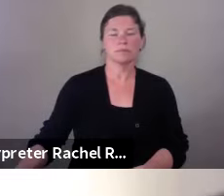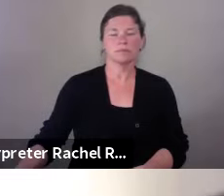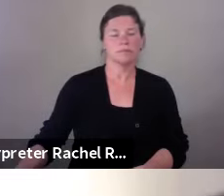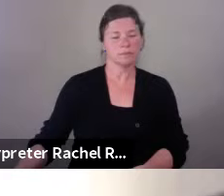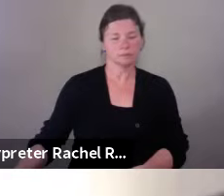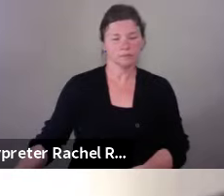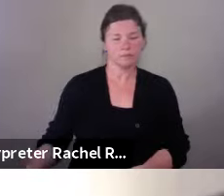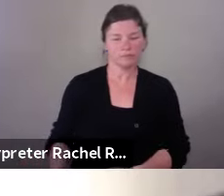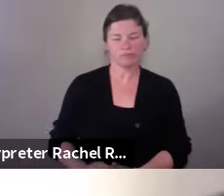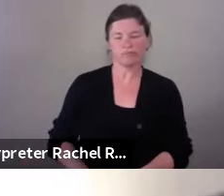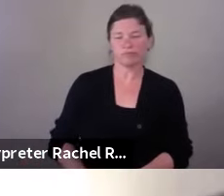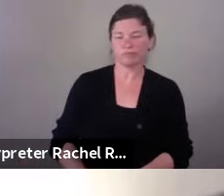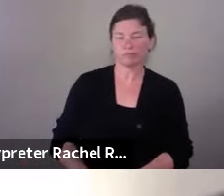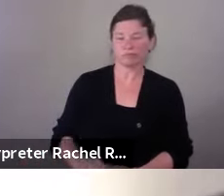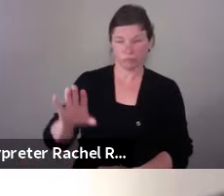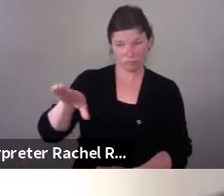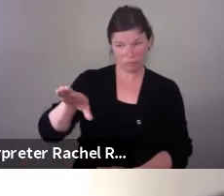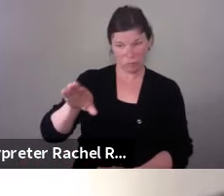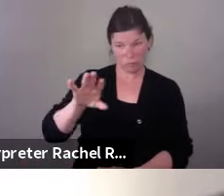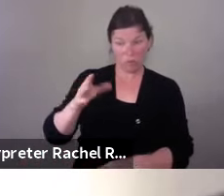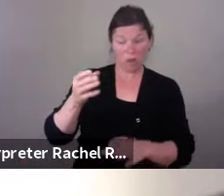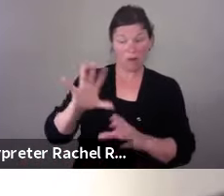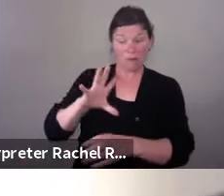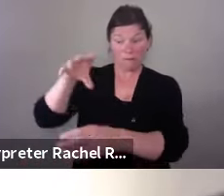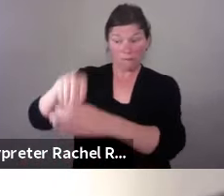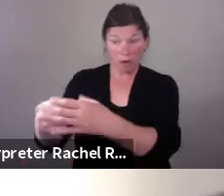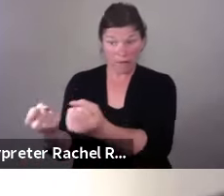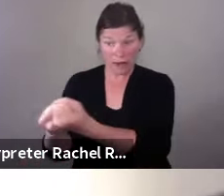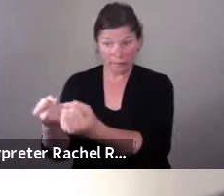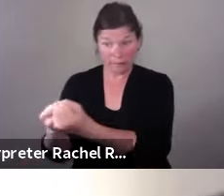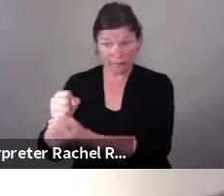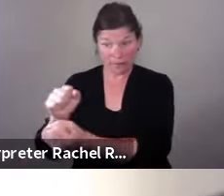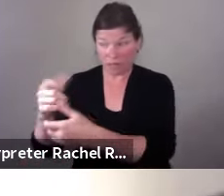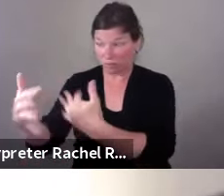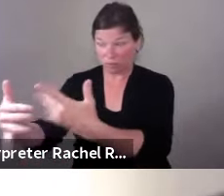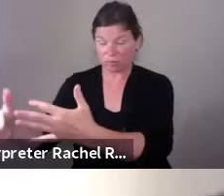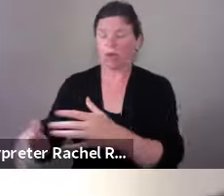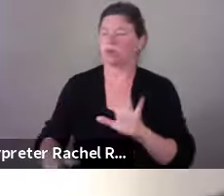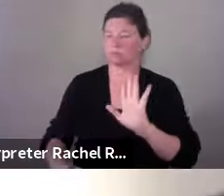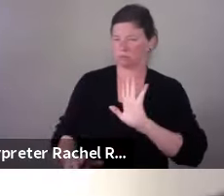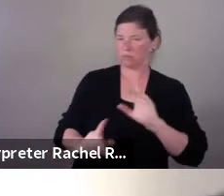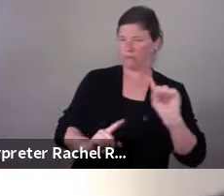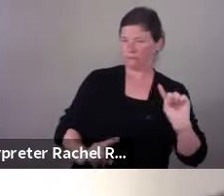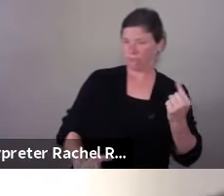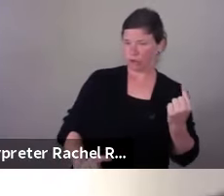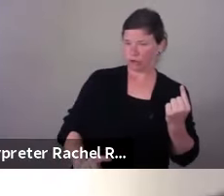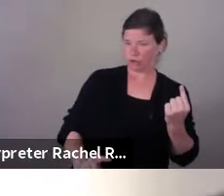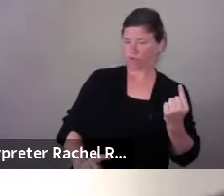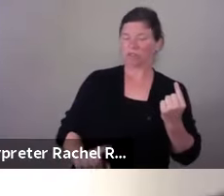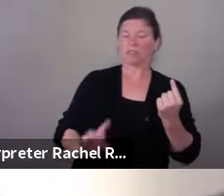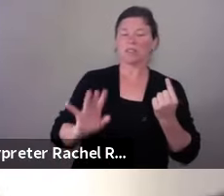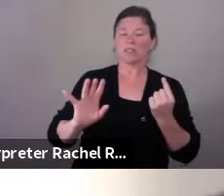First things first, before you get involved in advocacy, and I know this is going to sound maybe a little bit